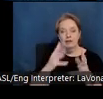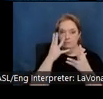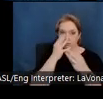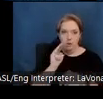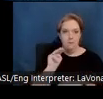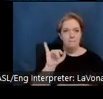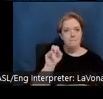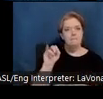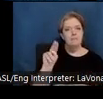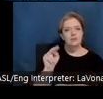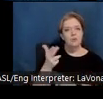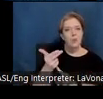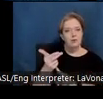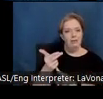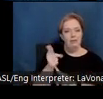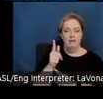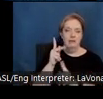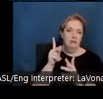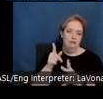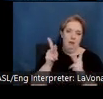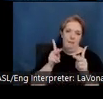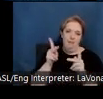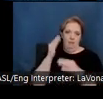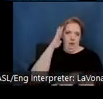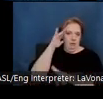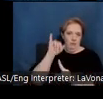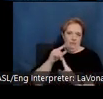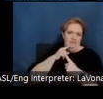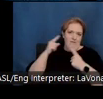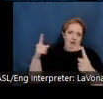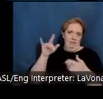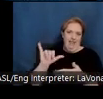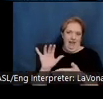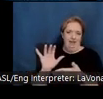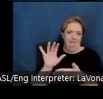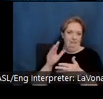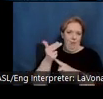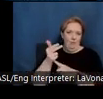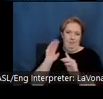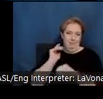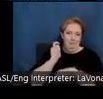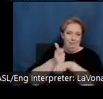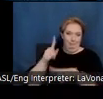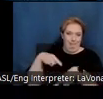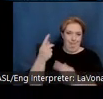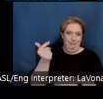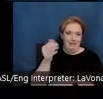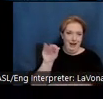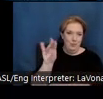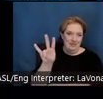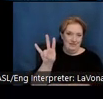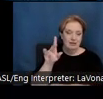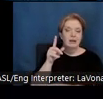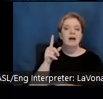Hotel, a destination location since it first opened in 1907. Its majestic outdoor courtyard